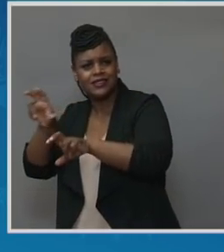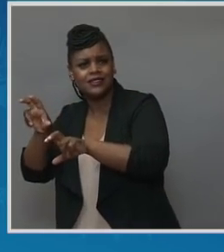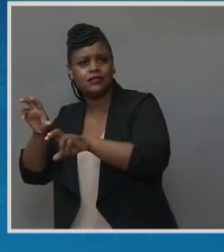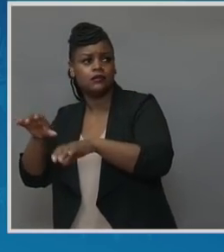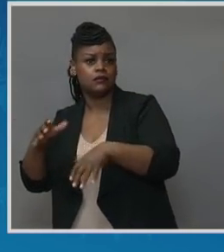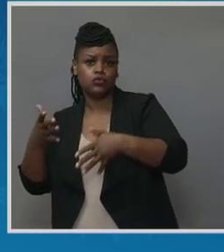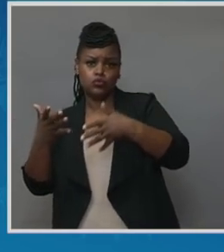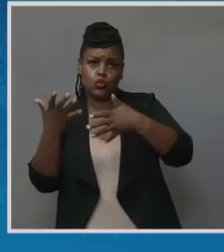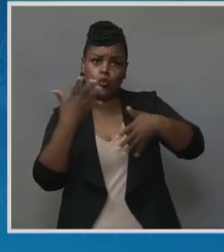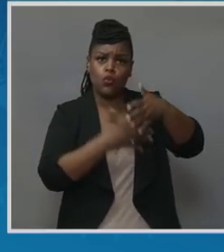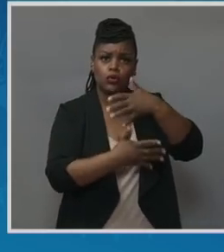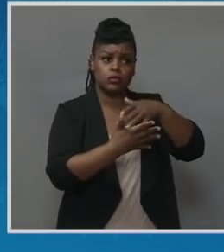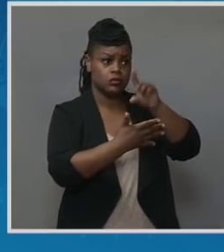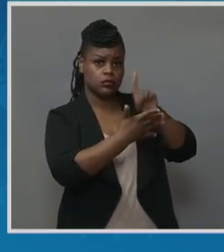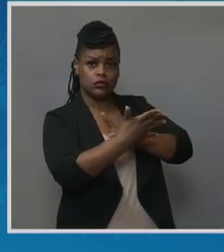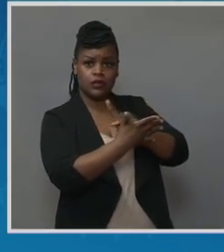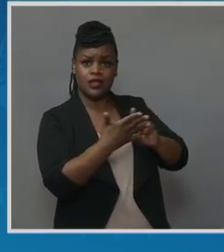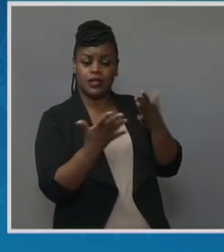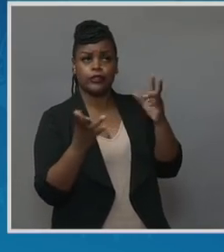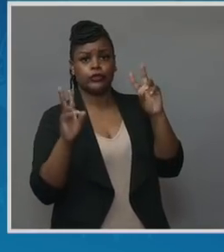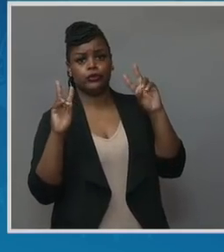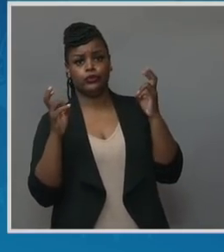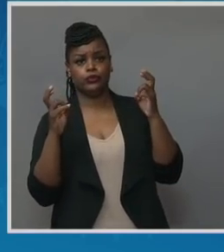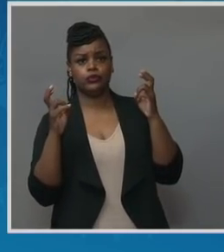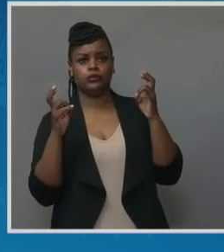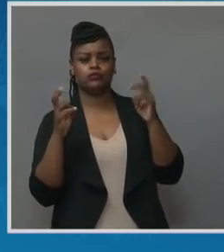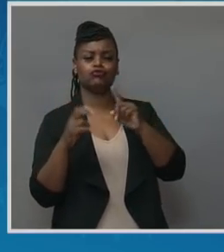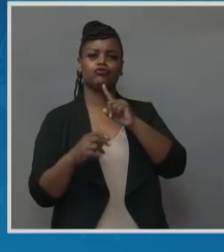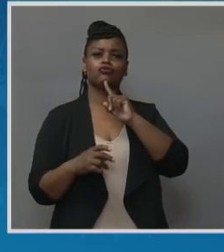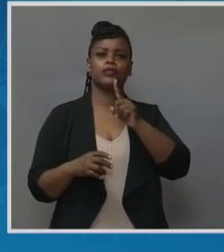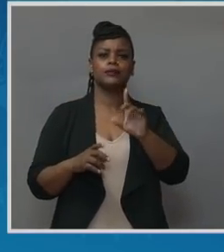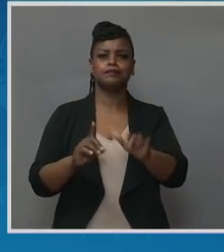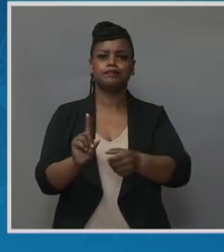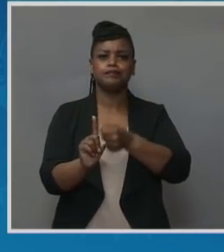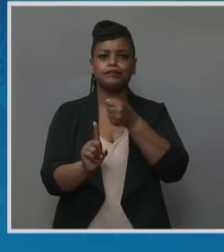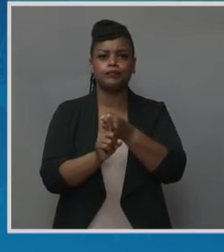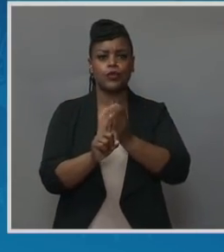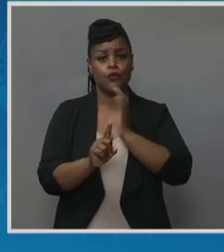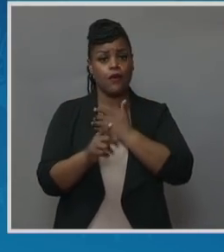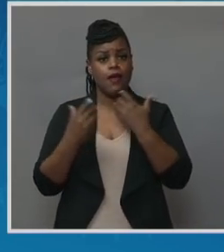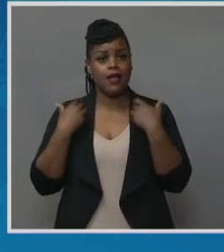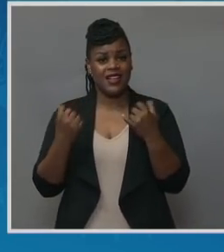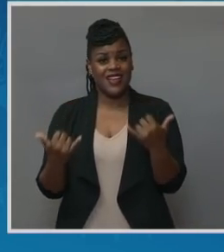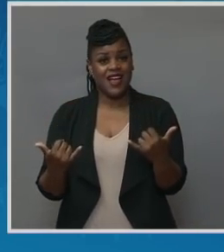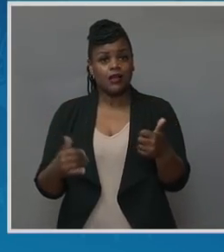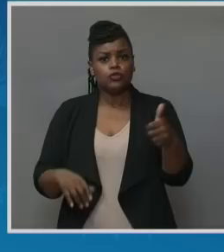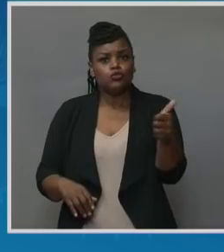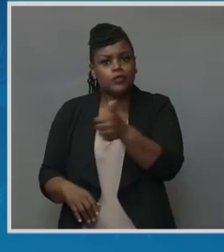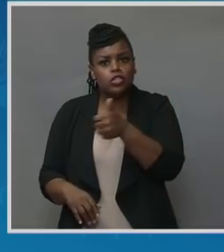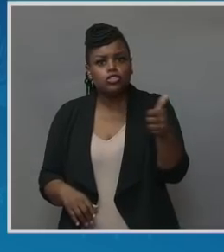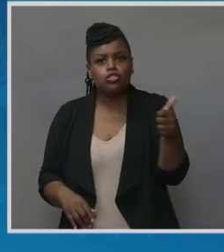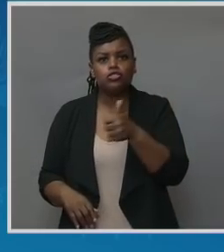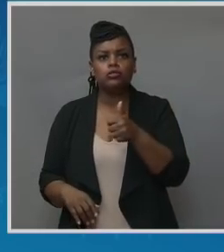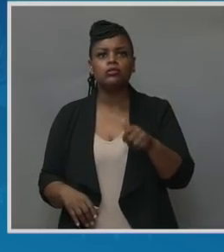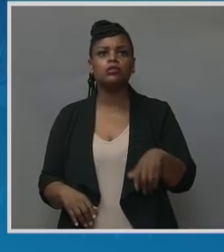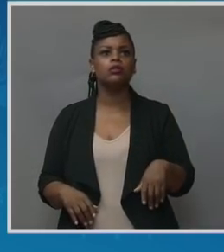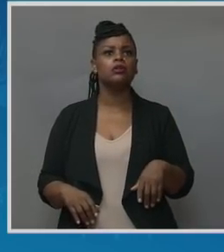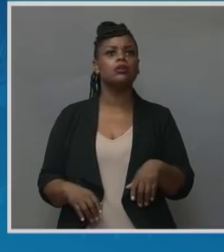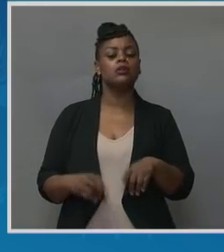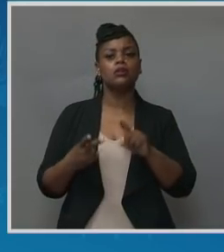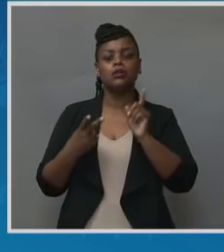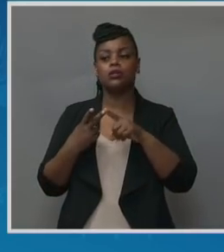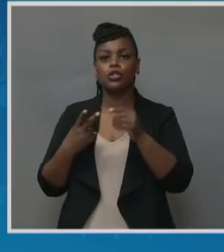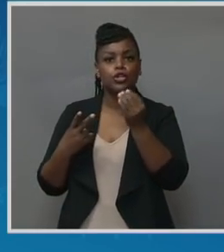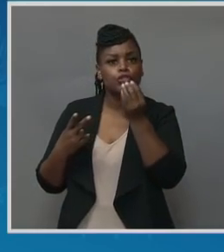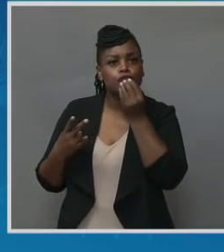influence maternal health. Things like housing, transportation, nutrition, and the inequities